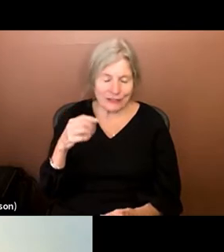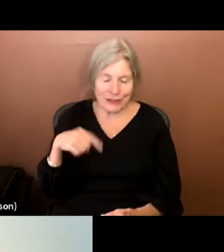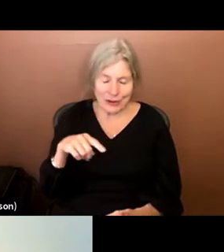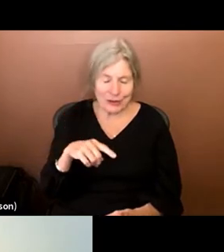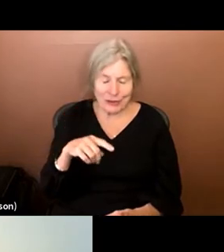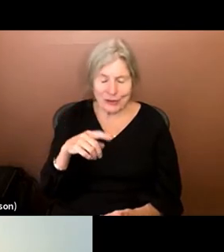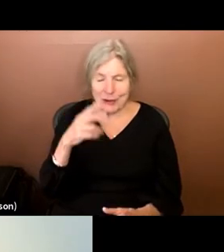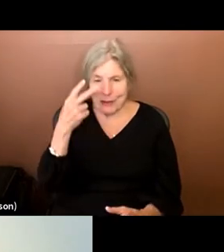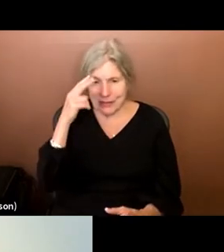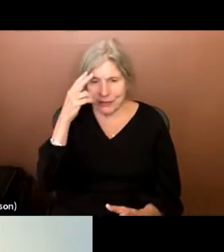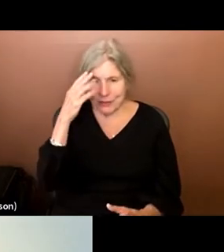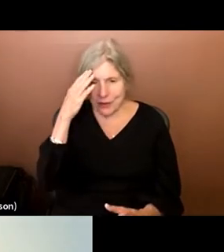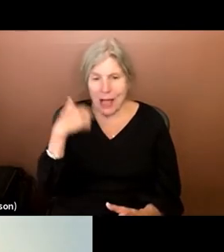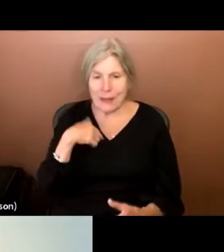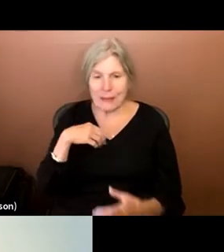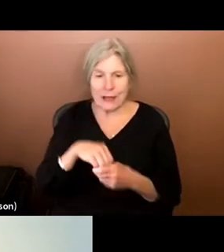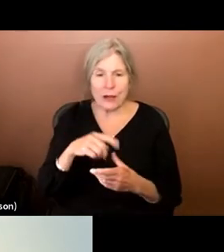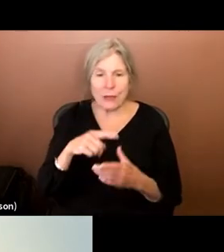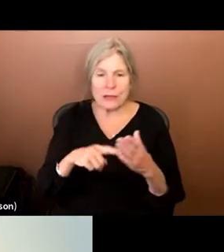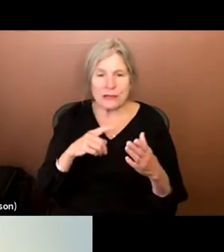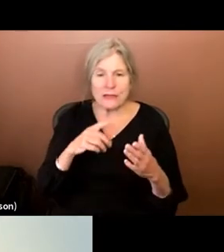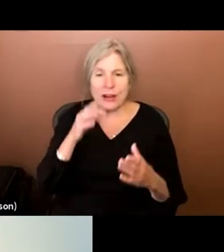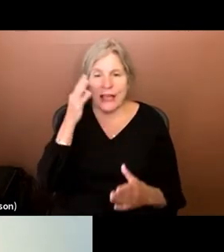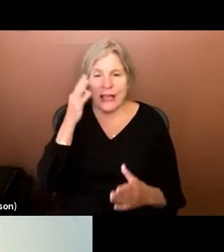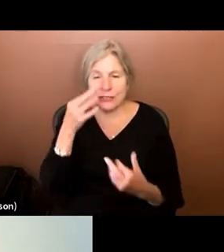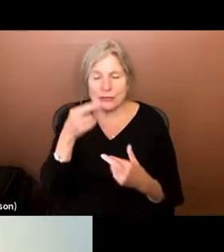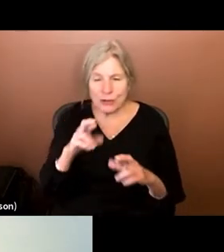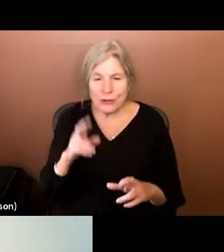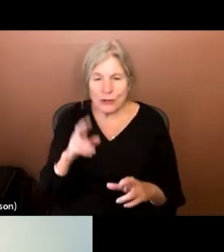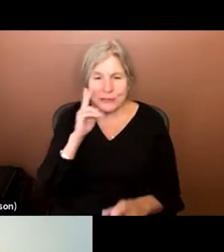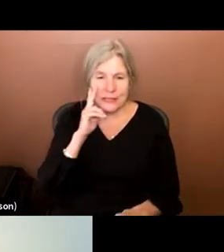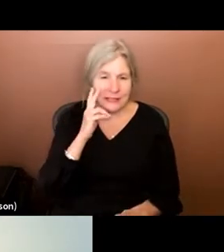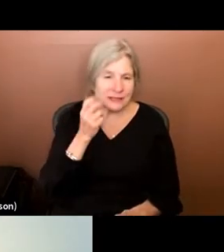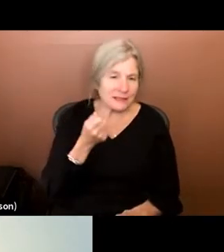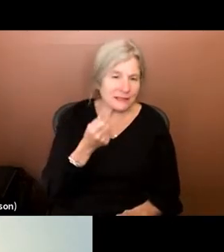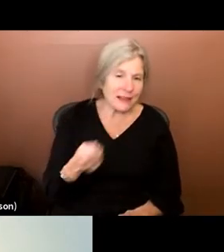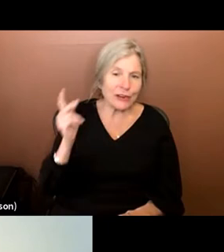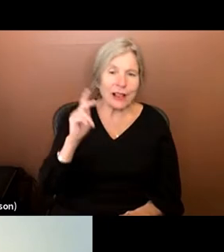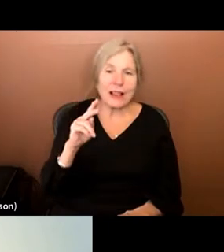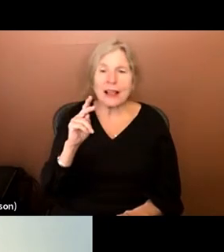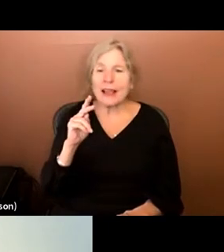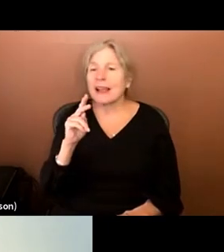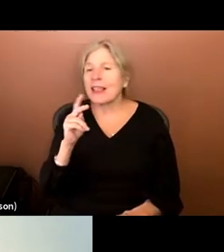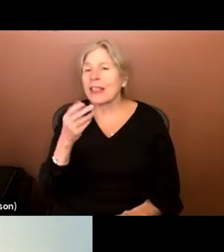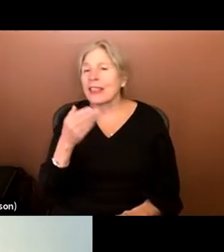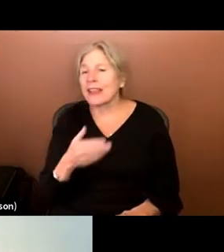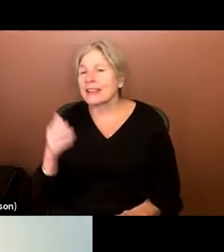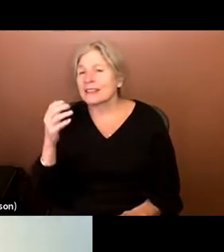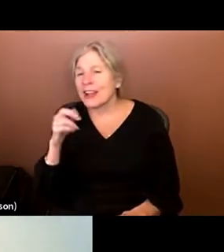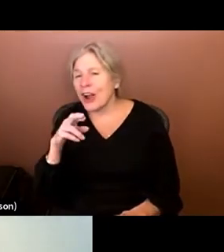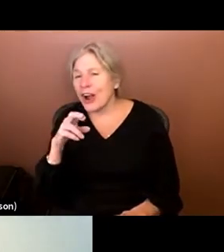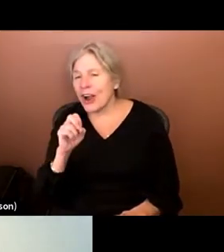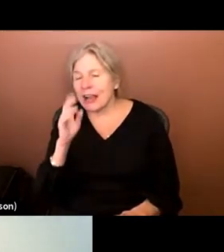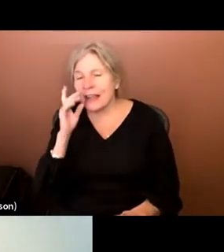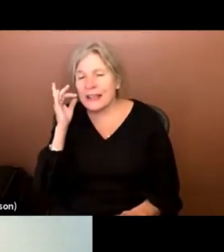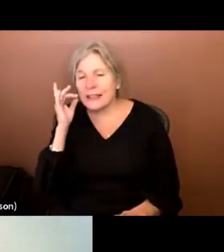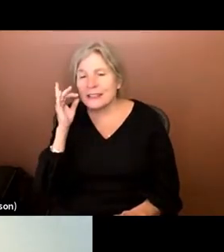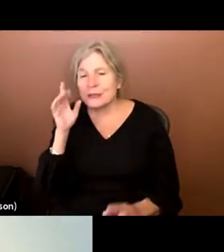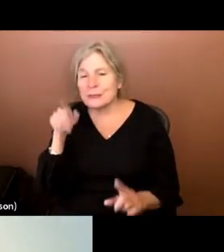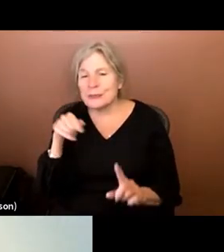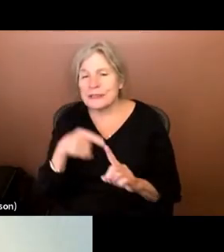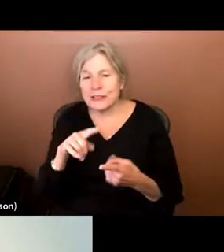am in what is usually one of our cat's rooms, so you'll see a number of items that are cat-specific,